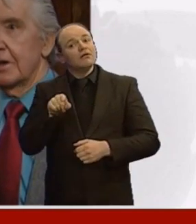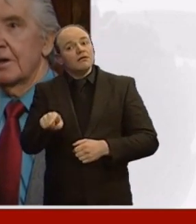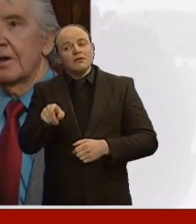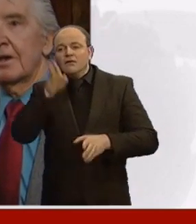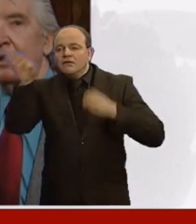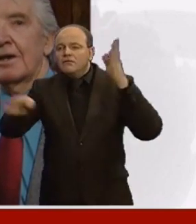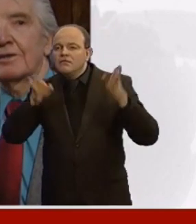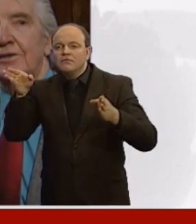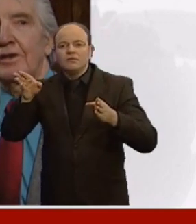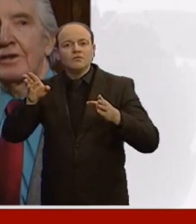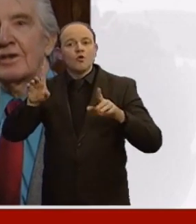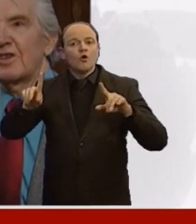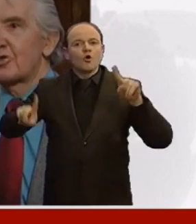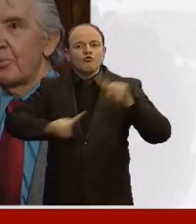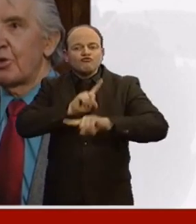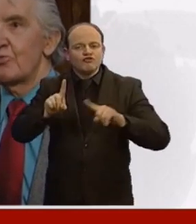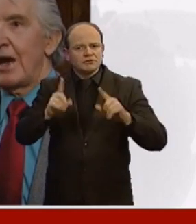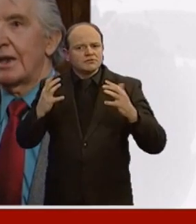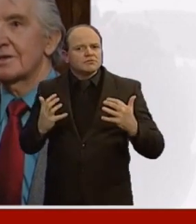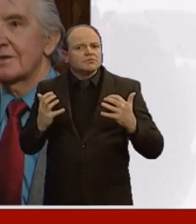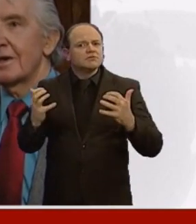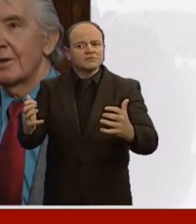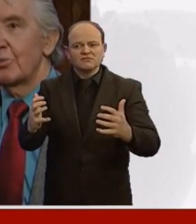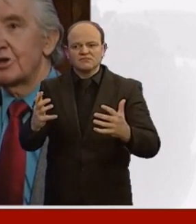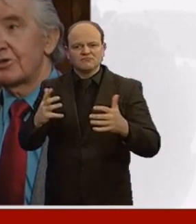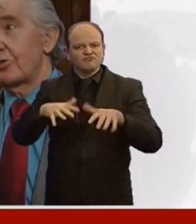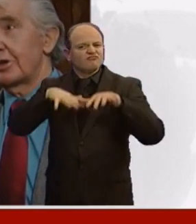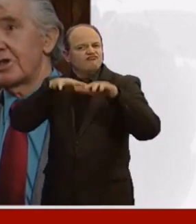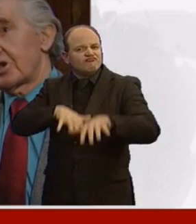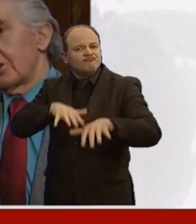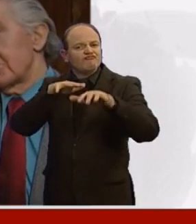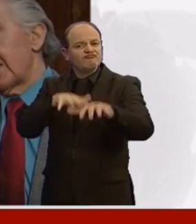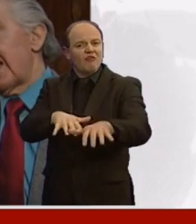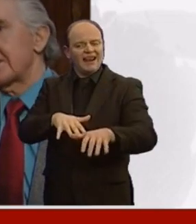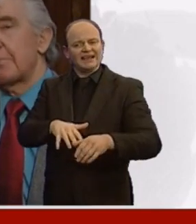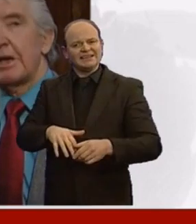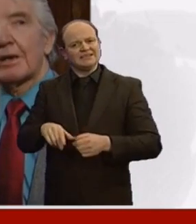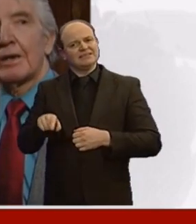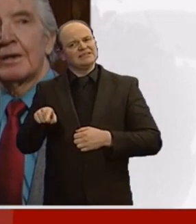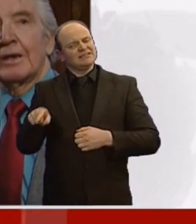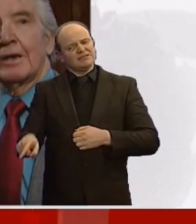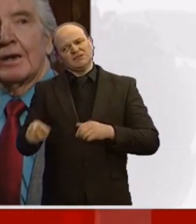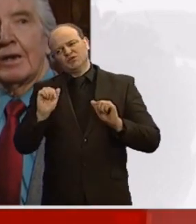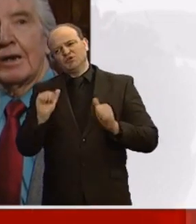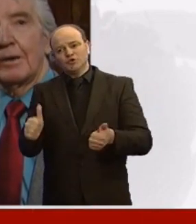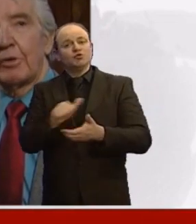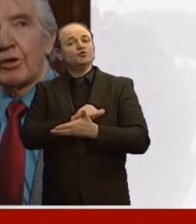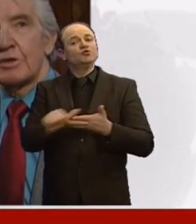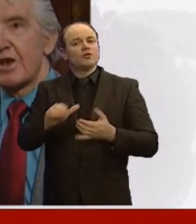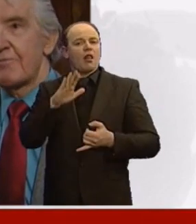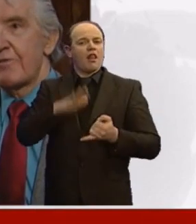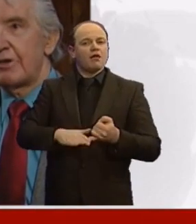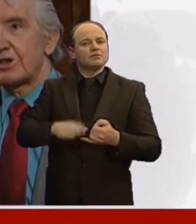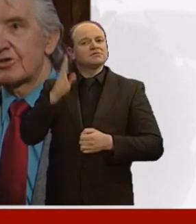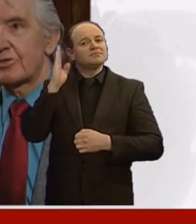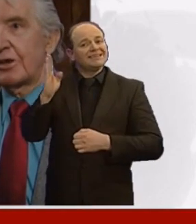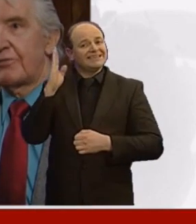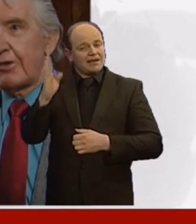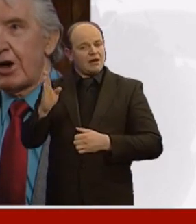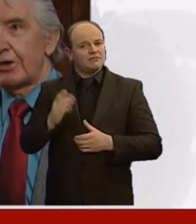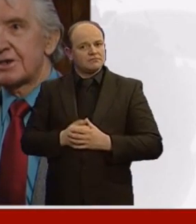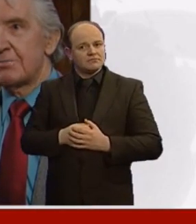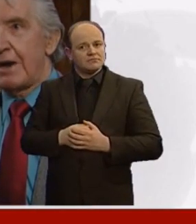and at the tribune rallies which he traditionally was the last speaker but he was a very